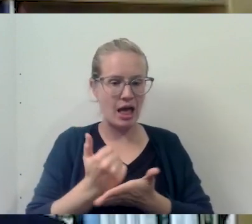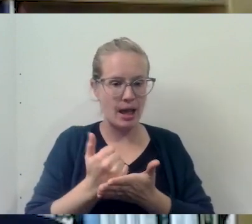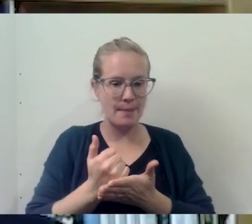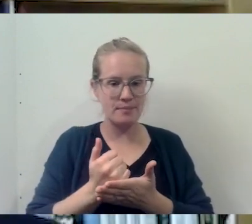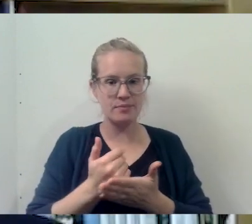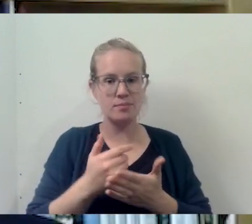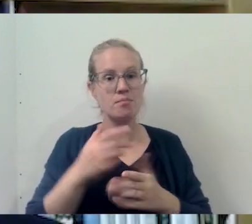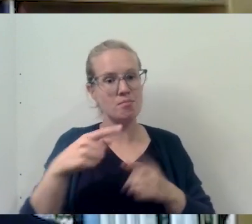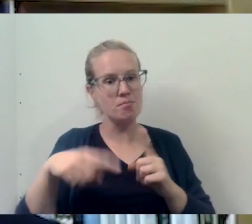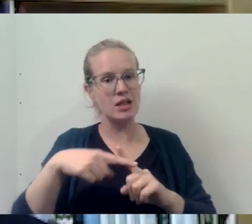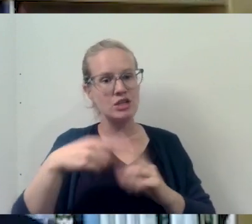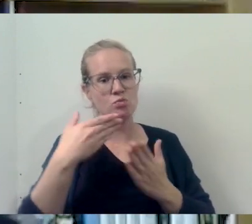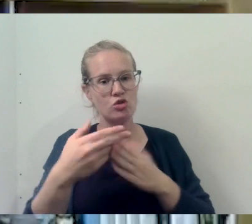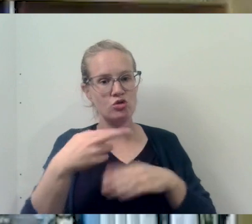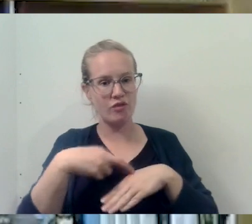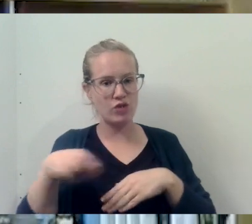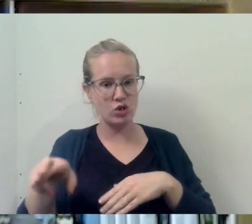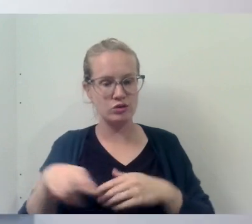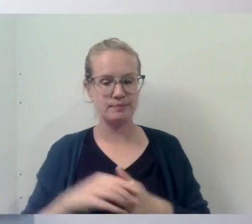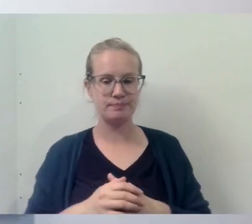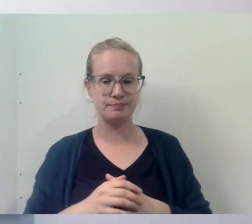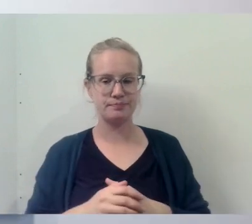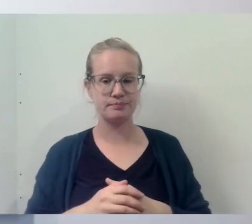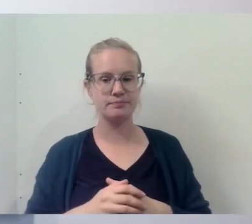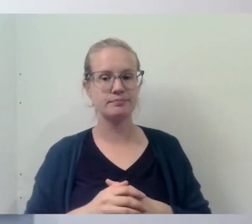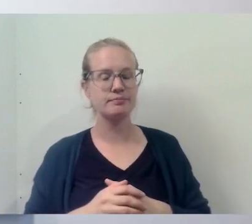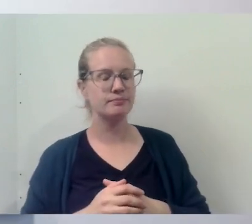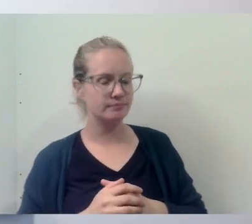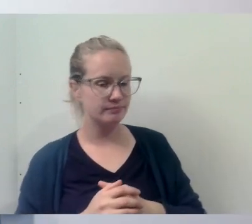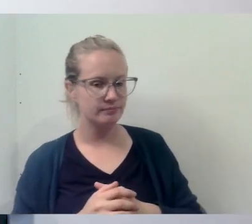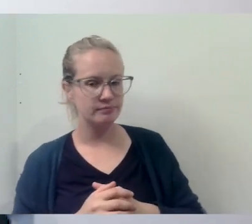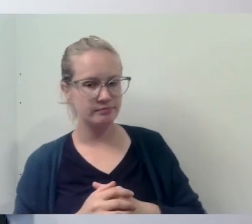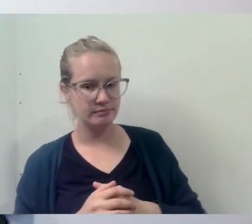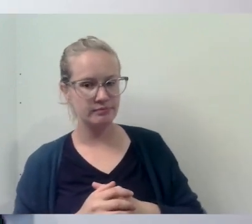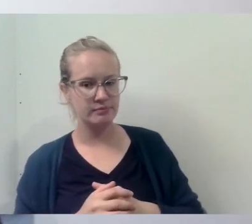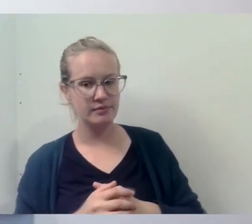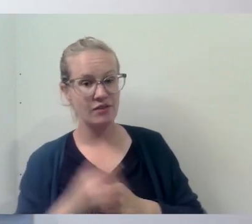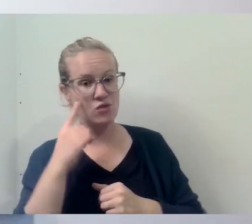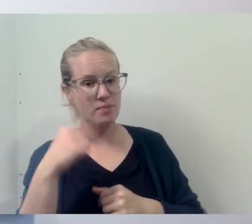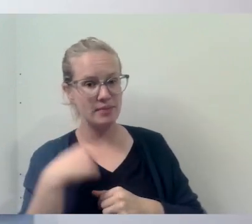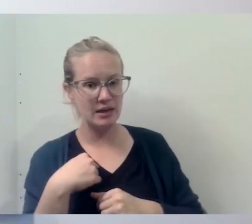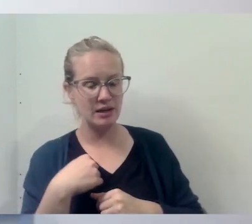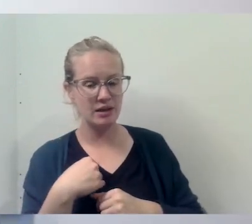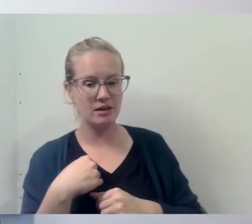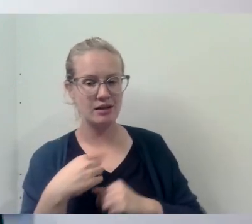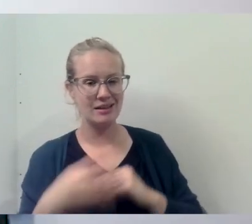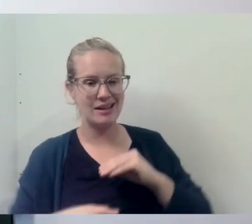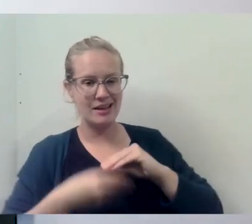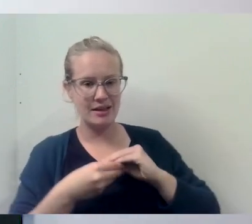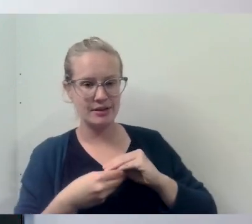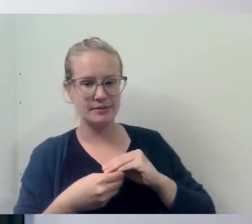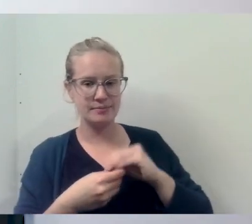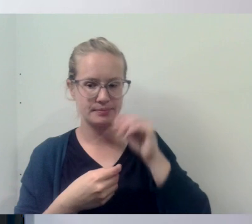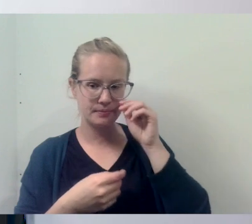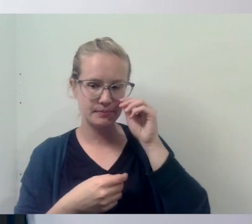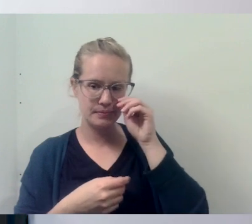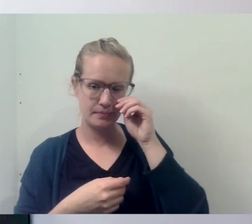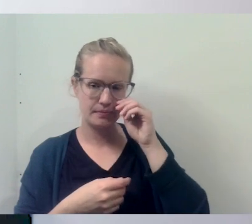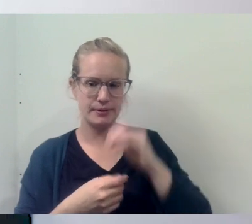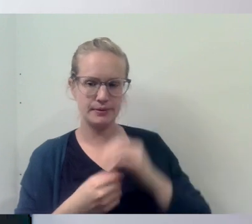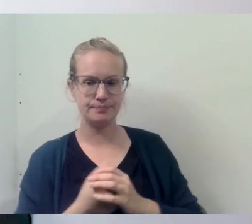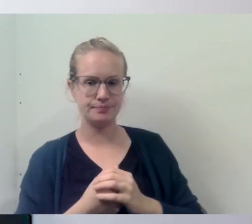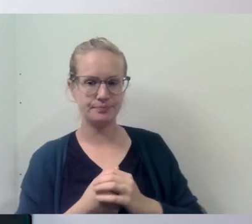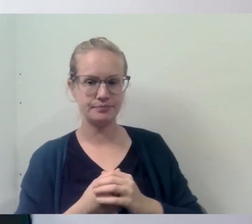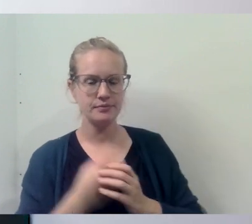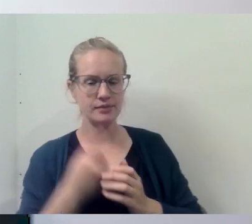get some good referrals too. Yes. And for, and for me, uh, what I will add is that I think, um,